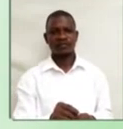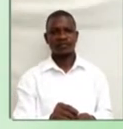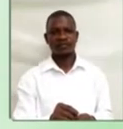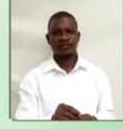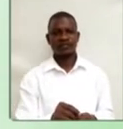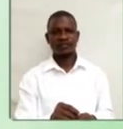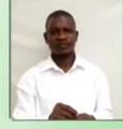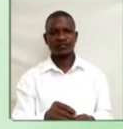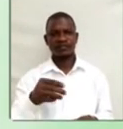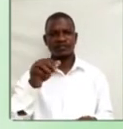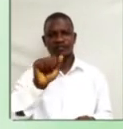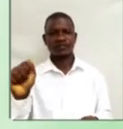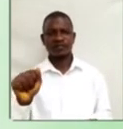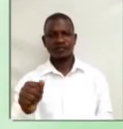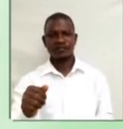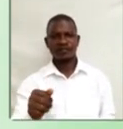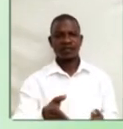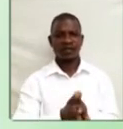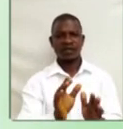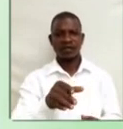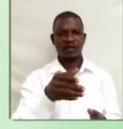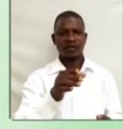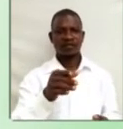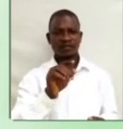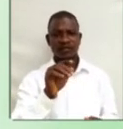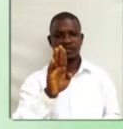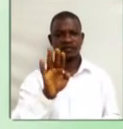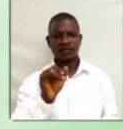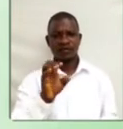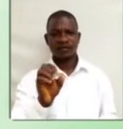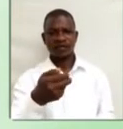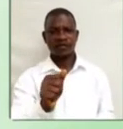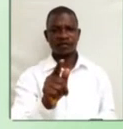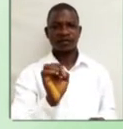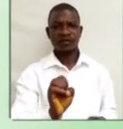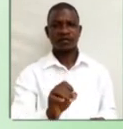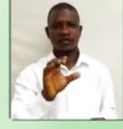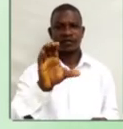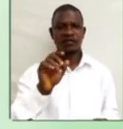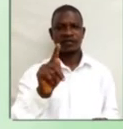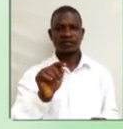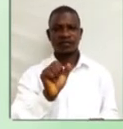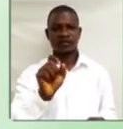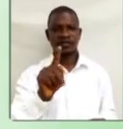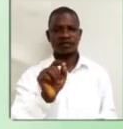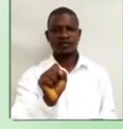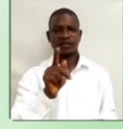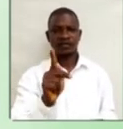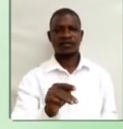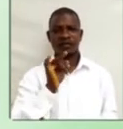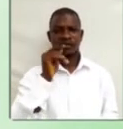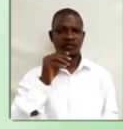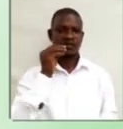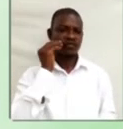A. Ask. B. X. C. Tax. D. Kiss.